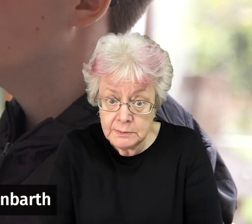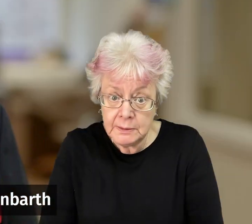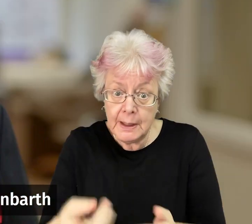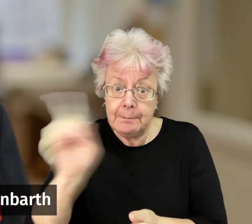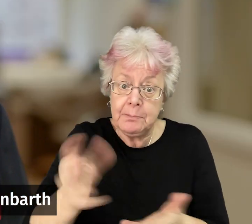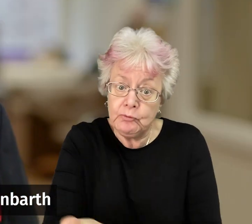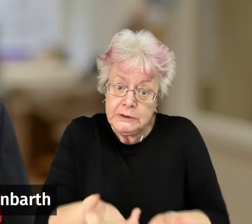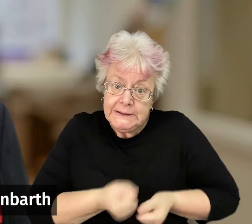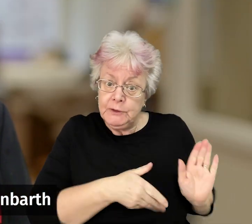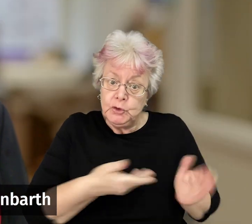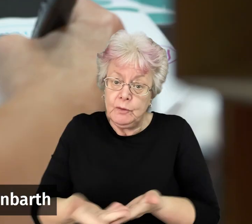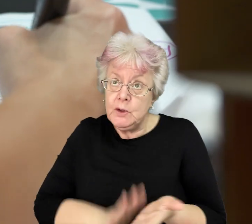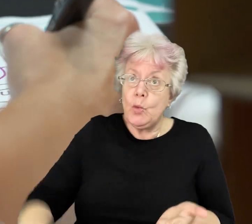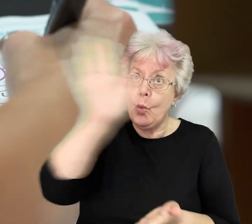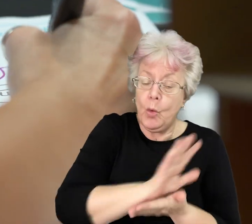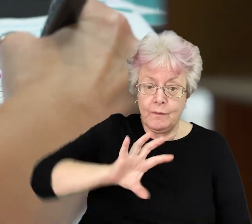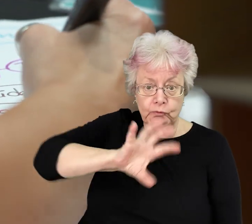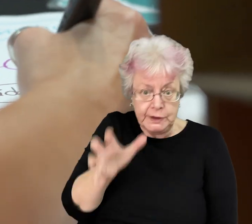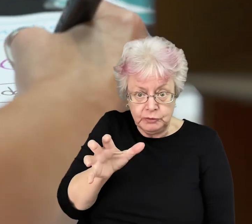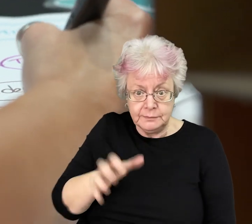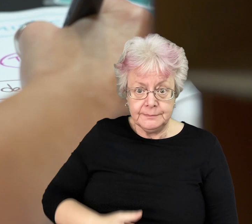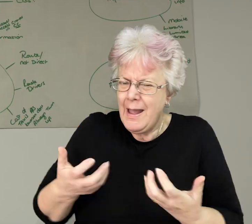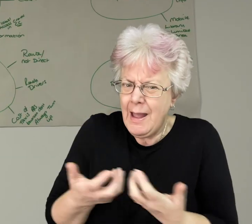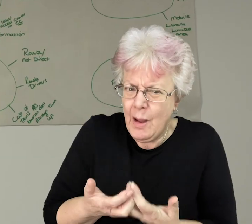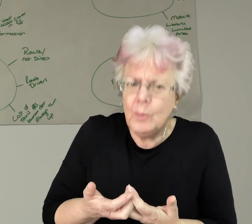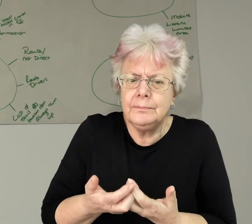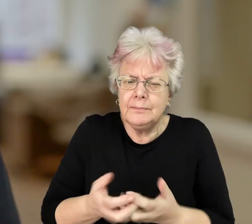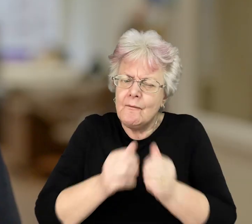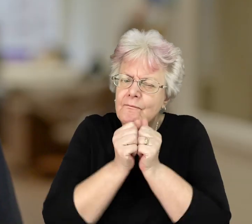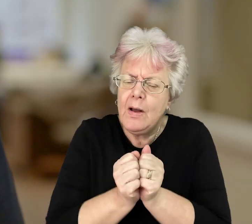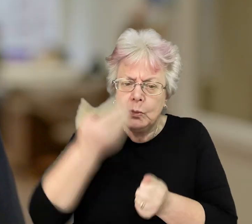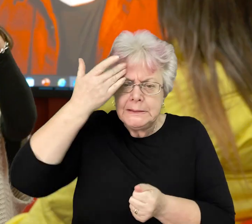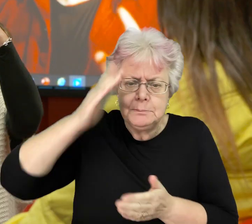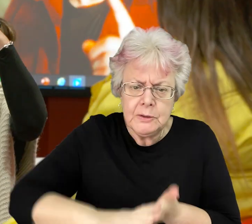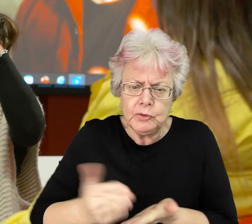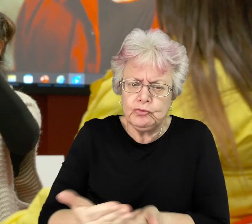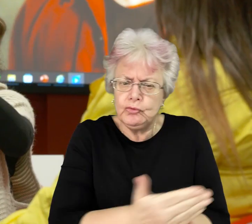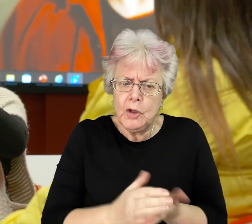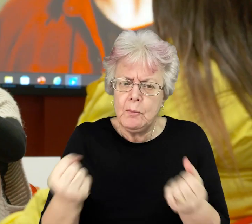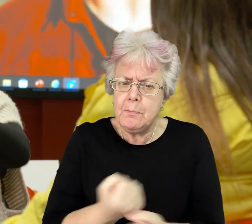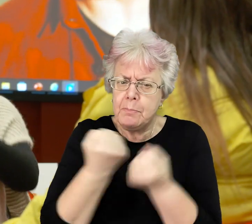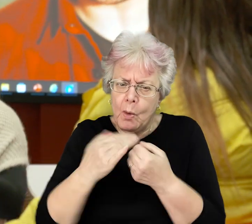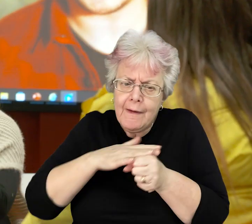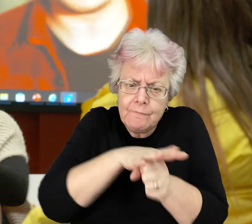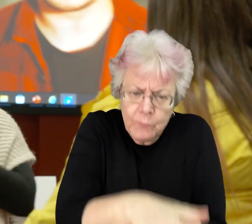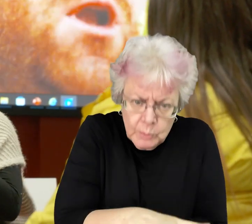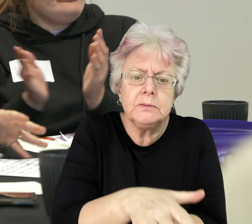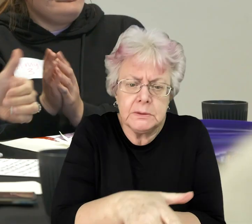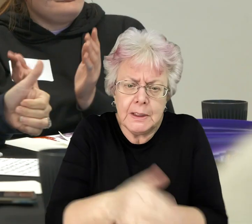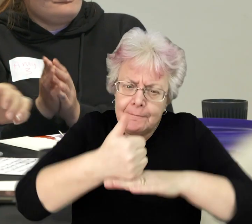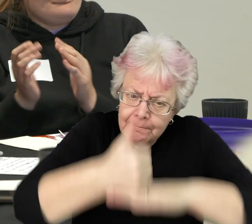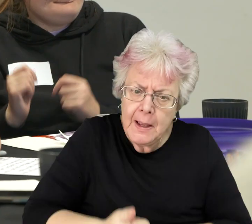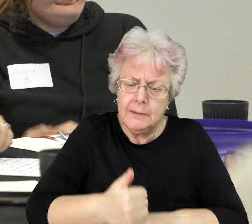services across our region by valuing experiences and sharing power to influence and embed meaningful change.